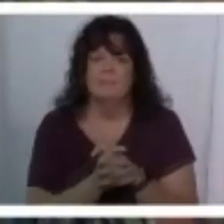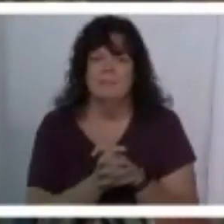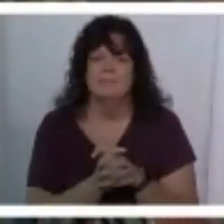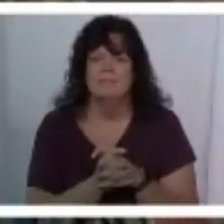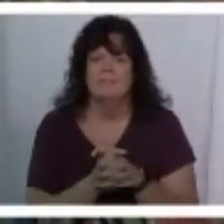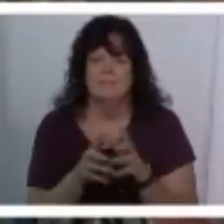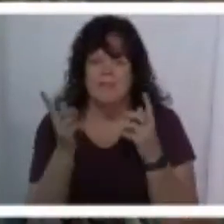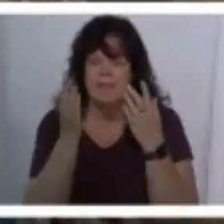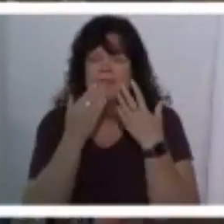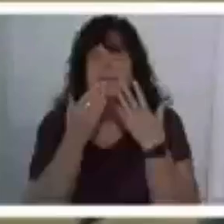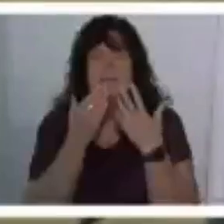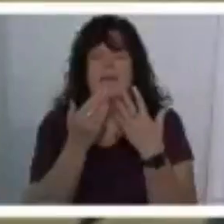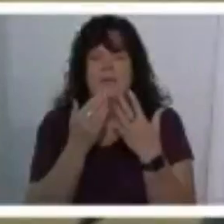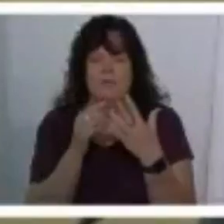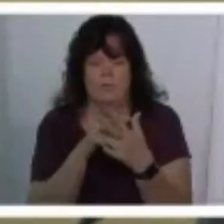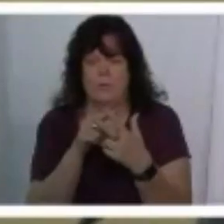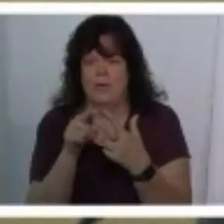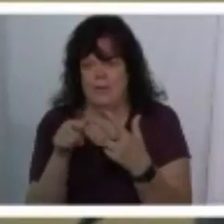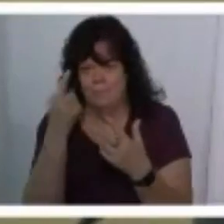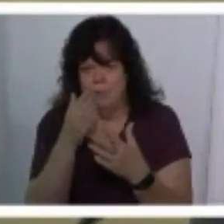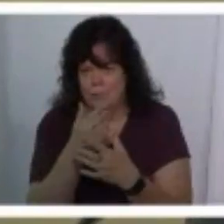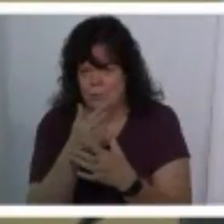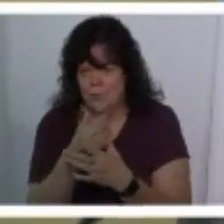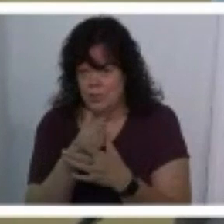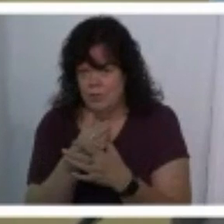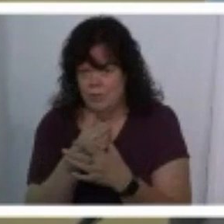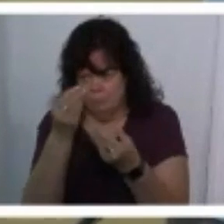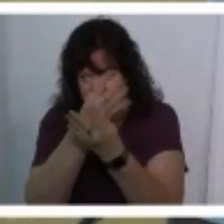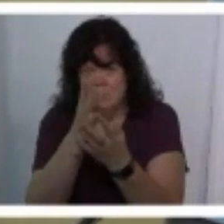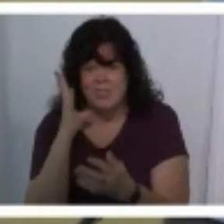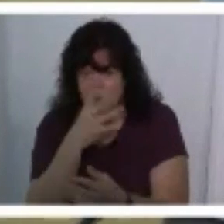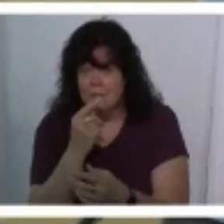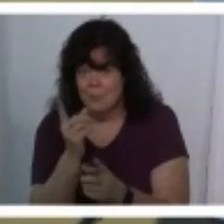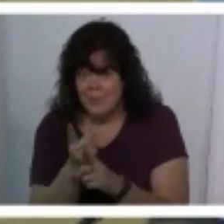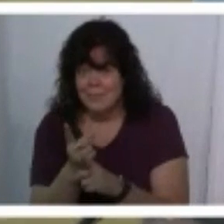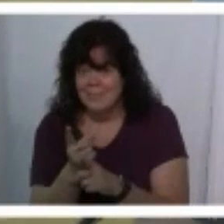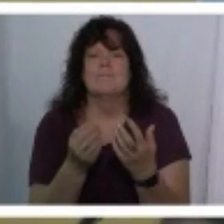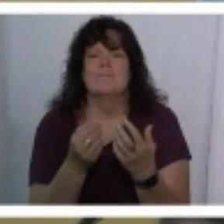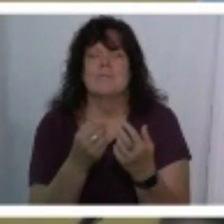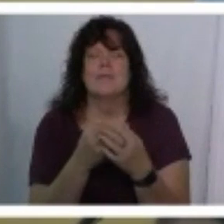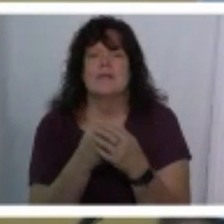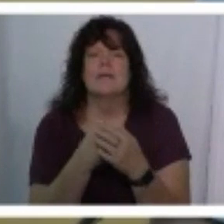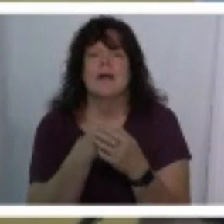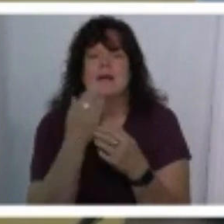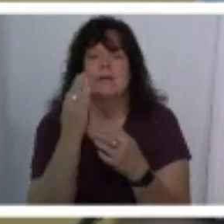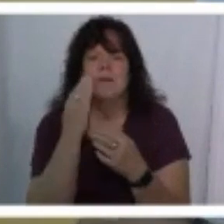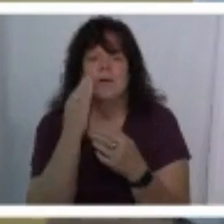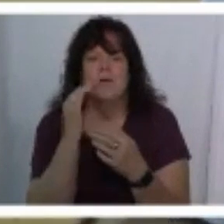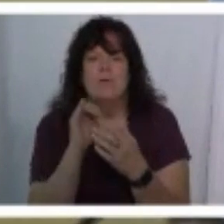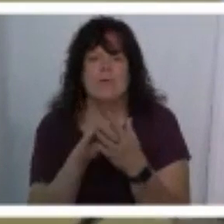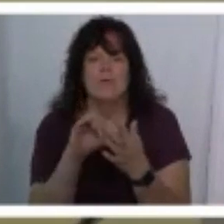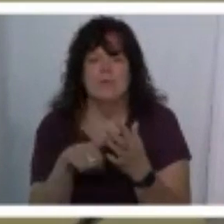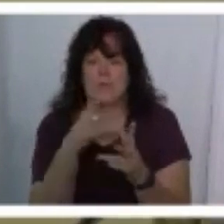thank thank you three for sharing um that was beautiful wasn't it um i know that there's other